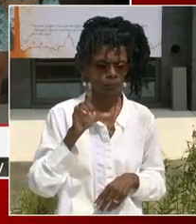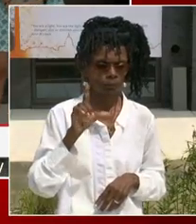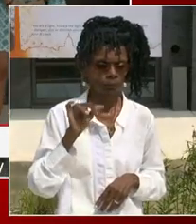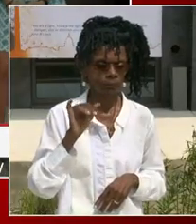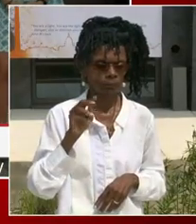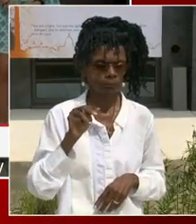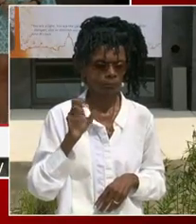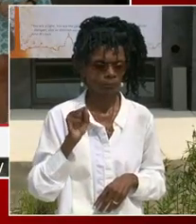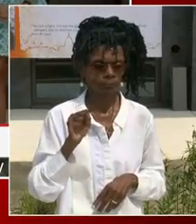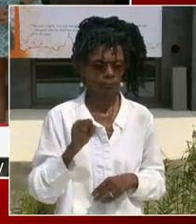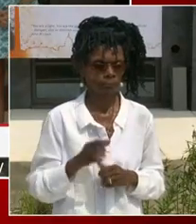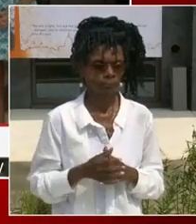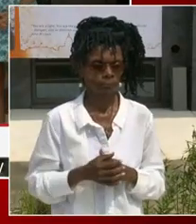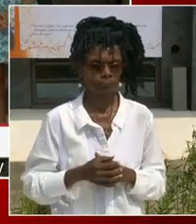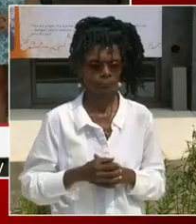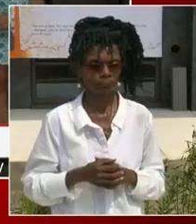Good morning.